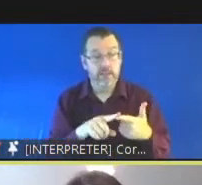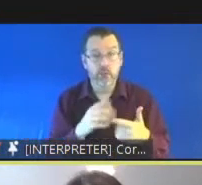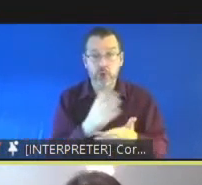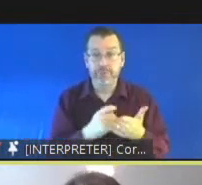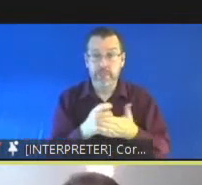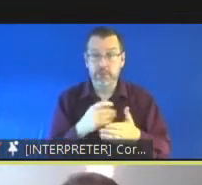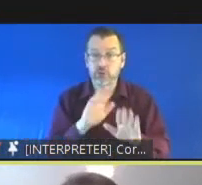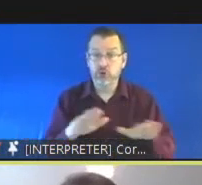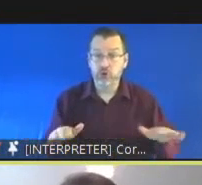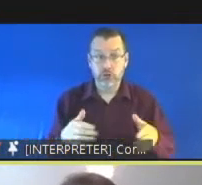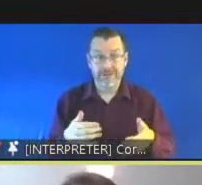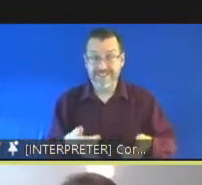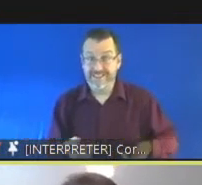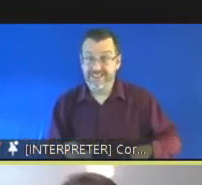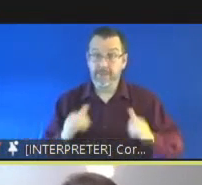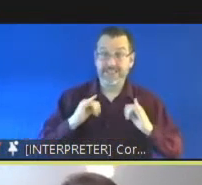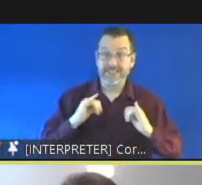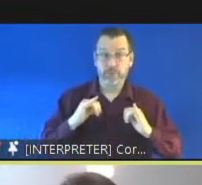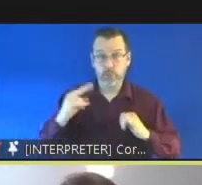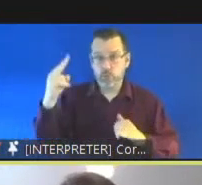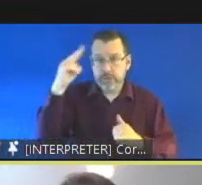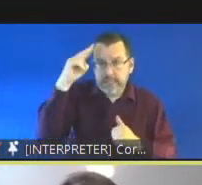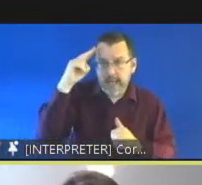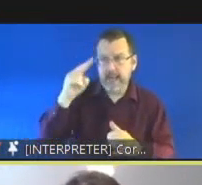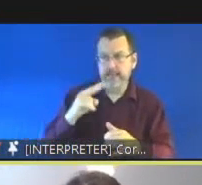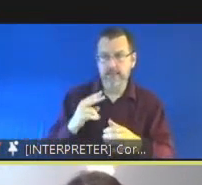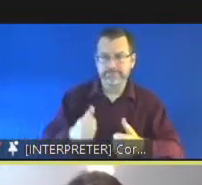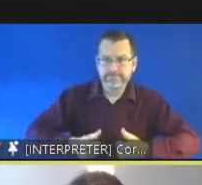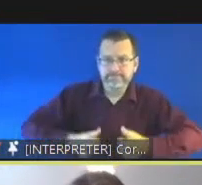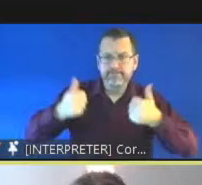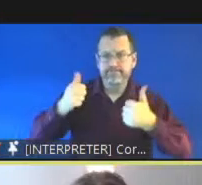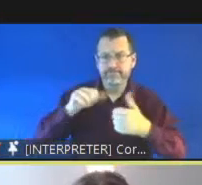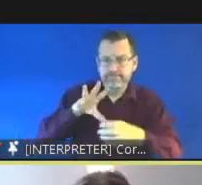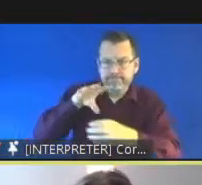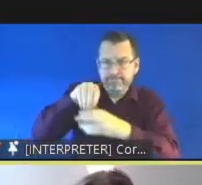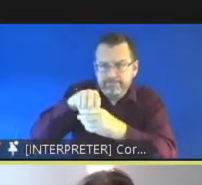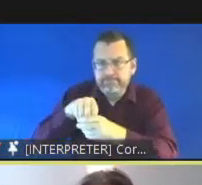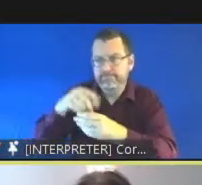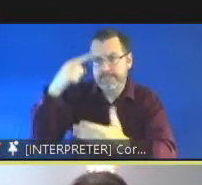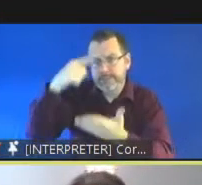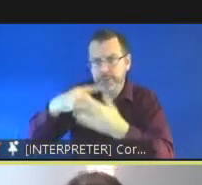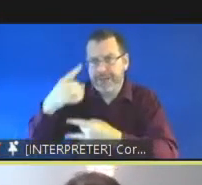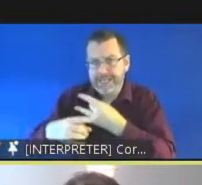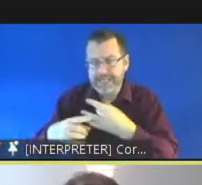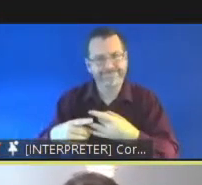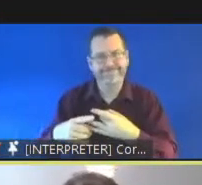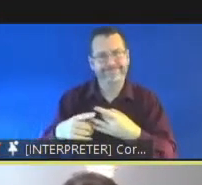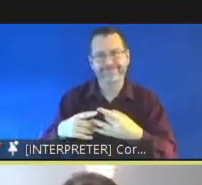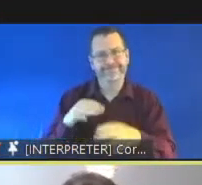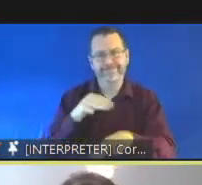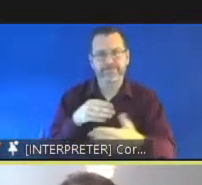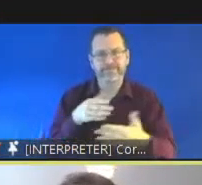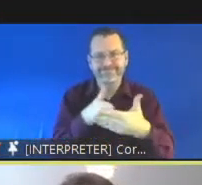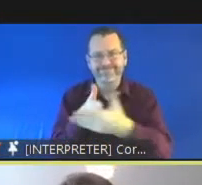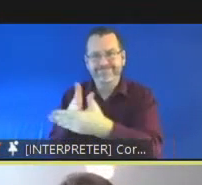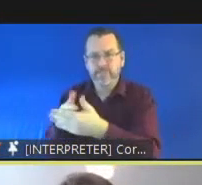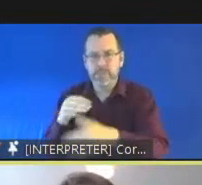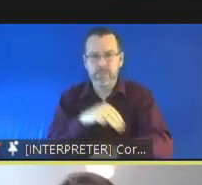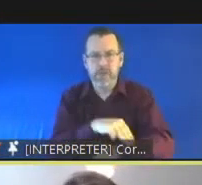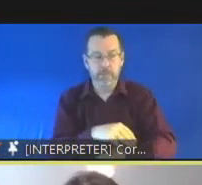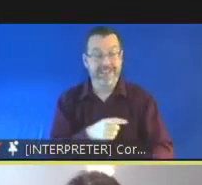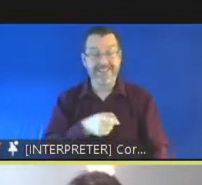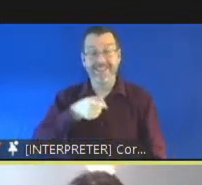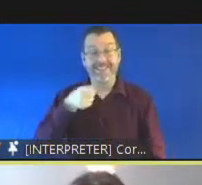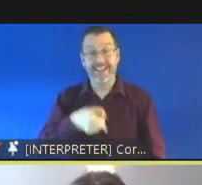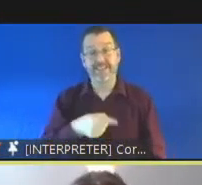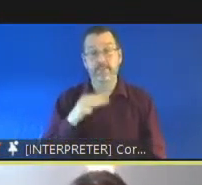with to understand and participate effectively in decision making and and this is really critical because a lack of understanding